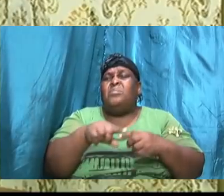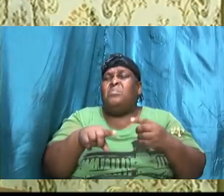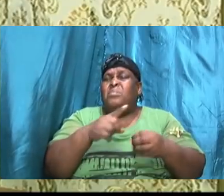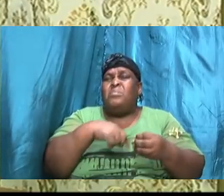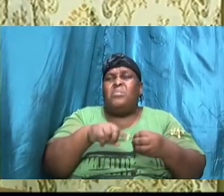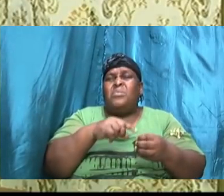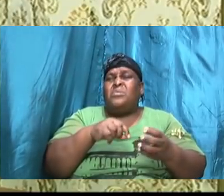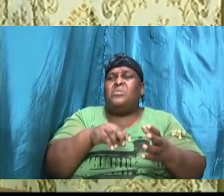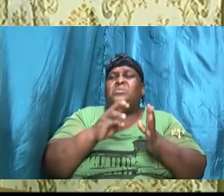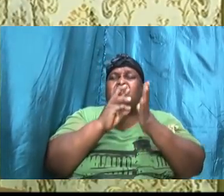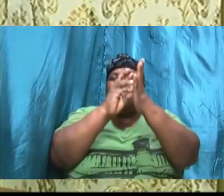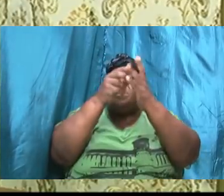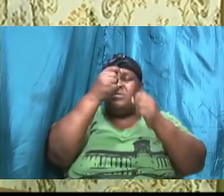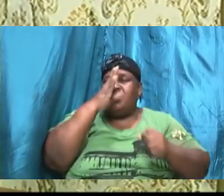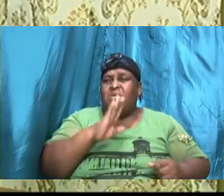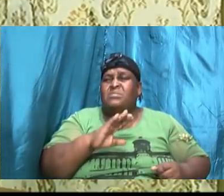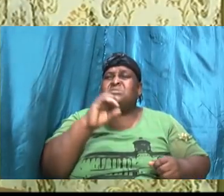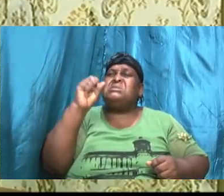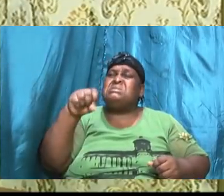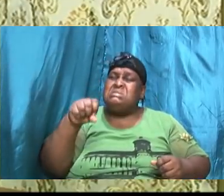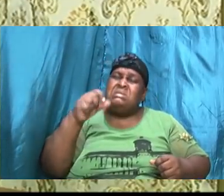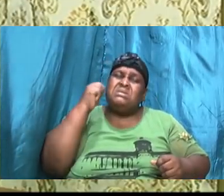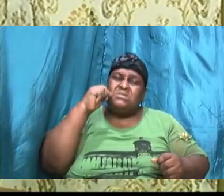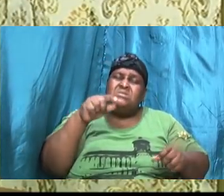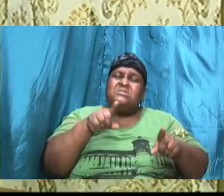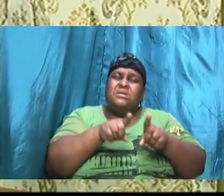I'm going say, yes, sister. Now,